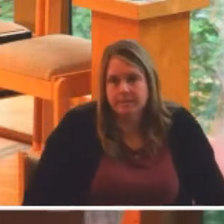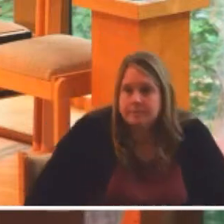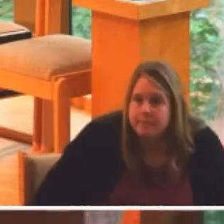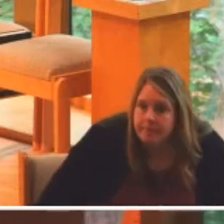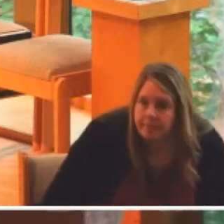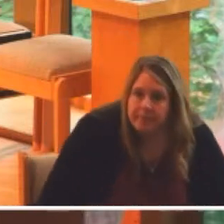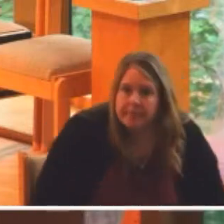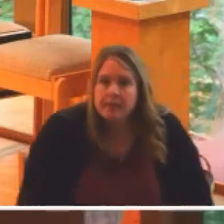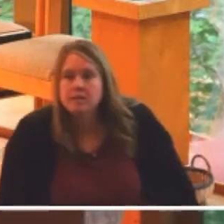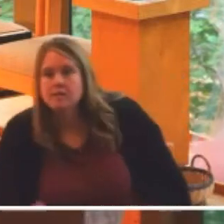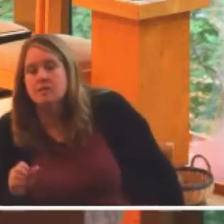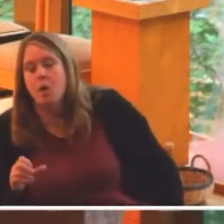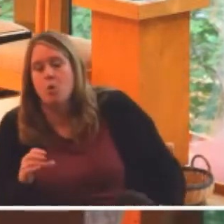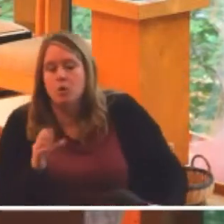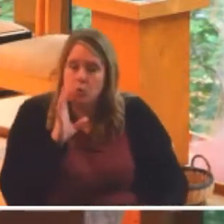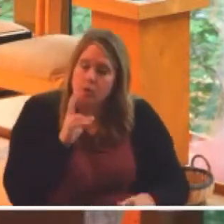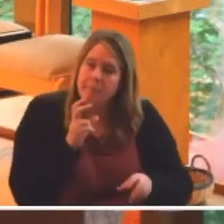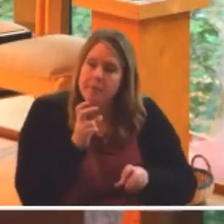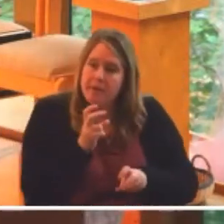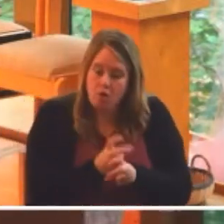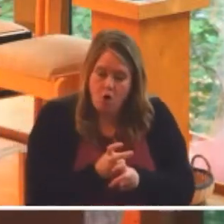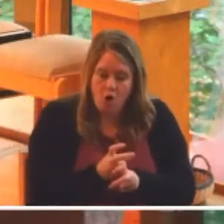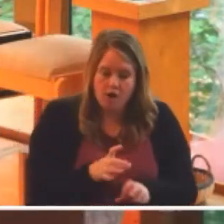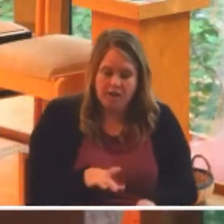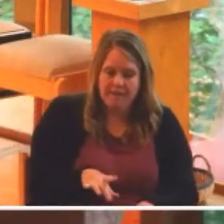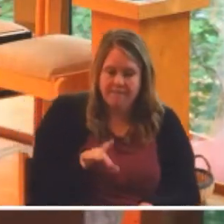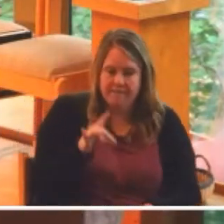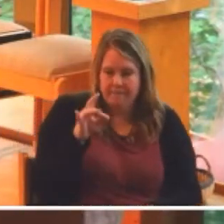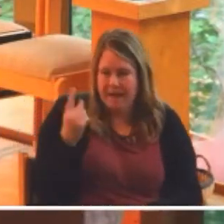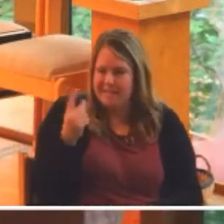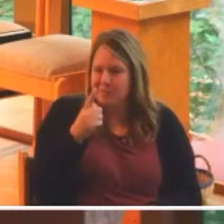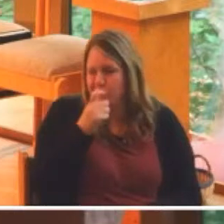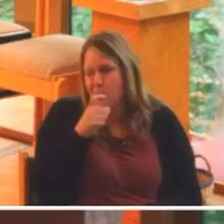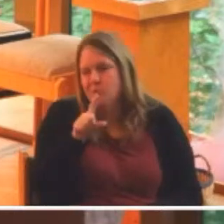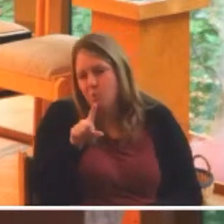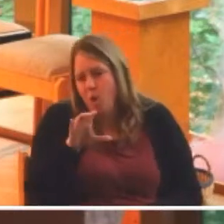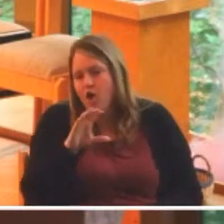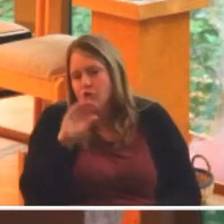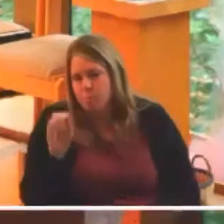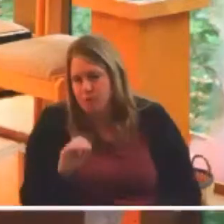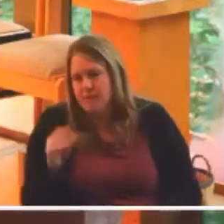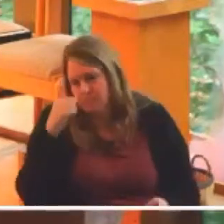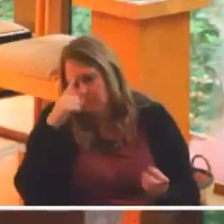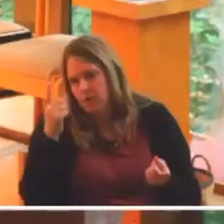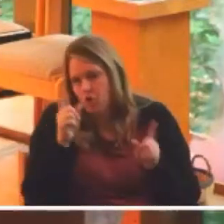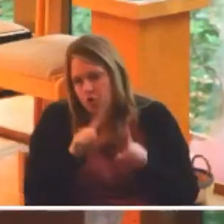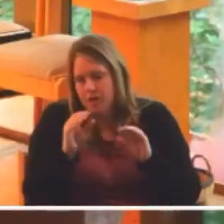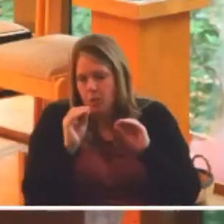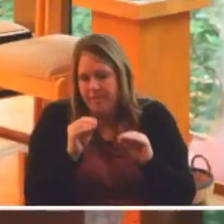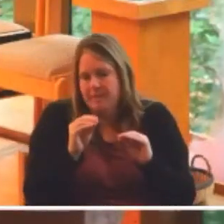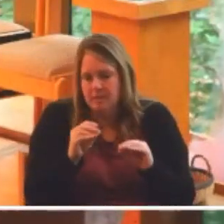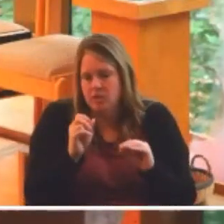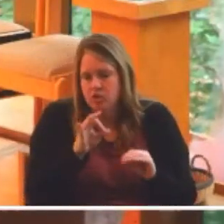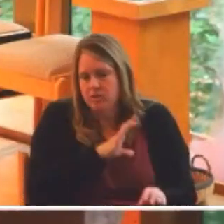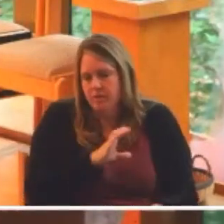will be hard-pressed to find someone who 100% aligns with the teachings of Christ. That's the reality of being on this side of heaven.